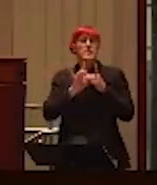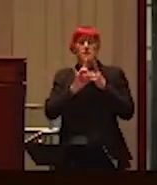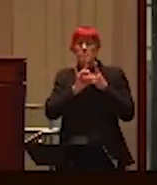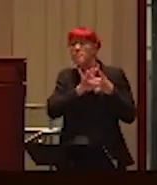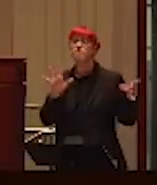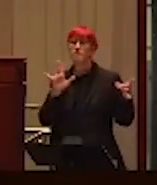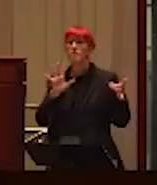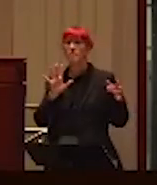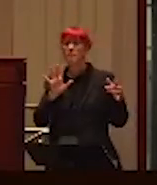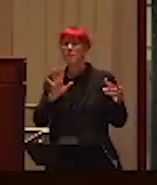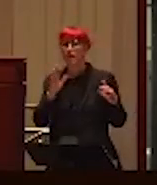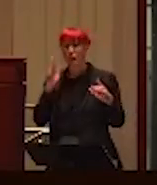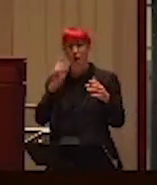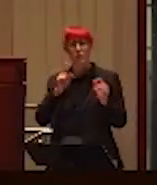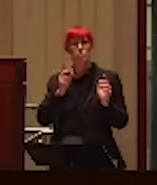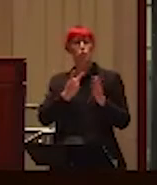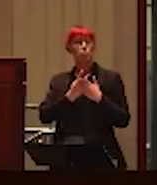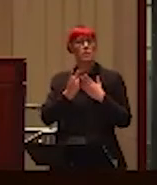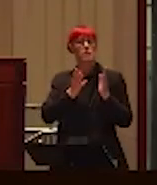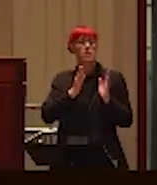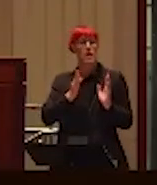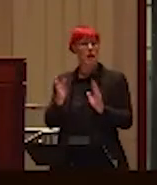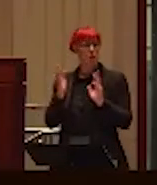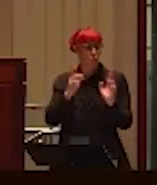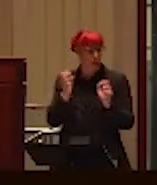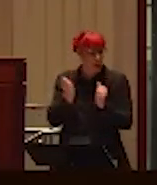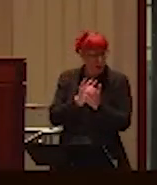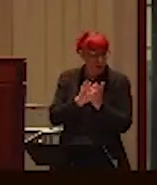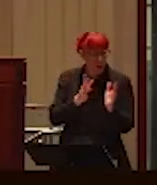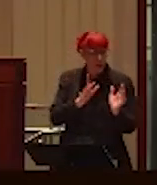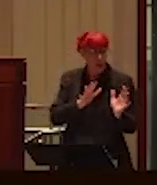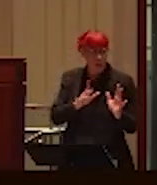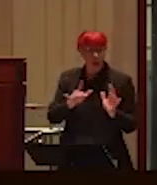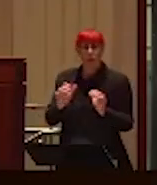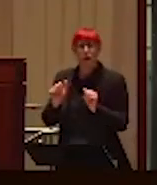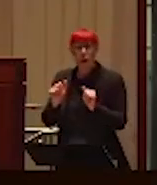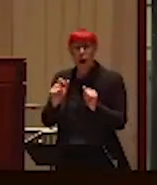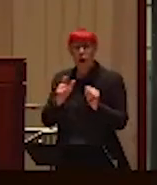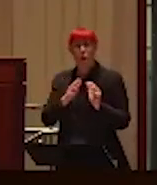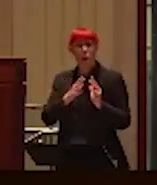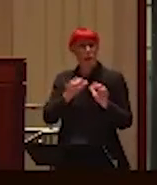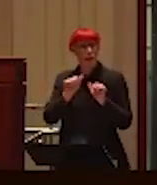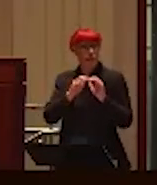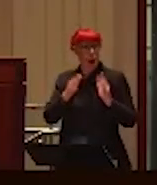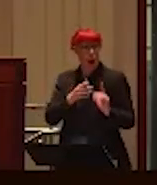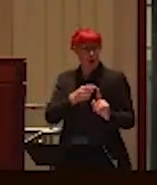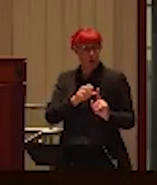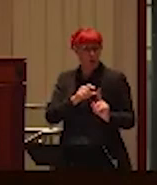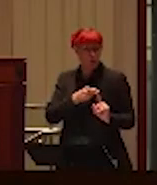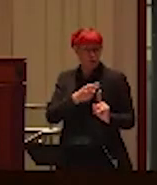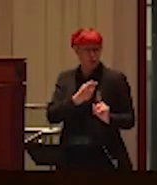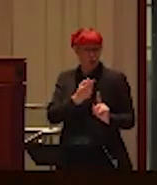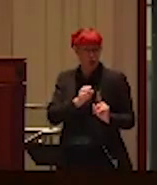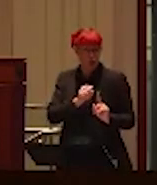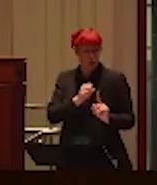And, I knew I needed two weeks to kind of plan it, and so on. And, I wanted to leave the house when she wasn't there. Because, if I left when she was there,